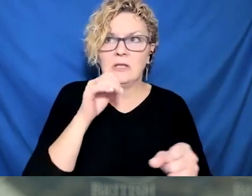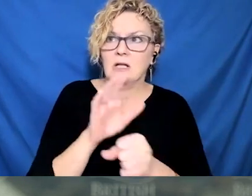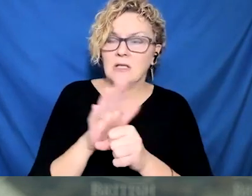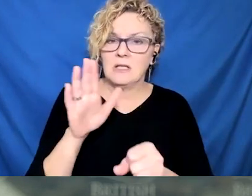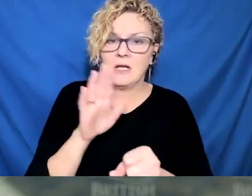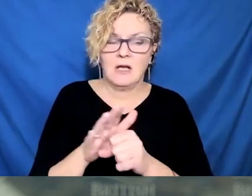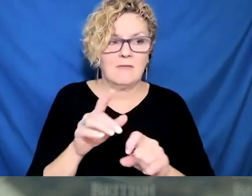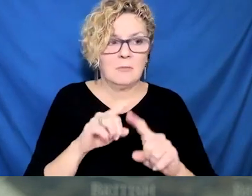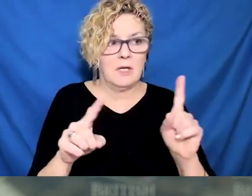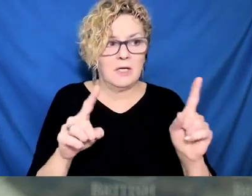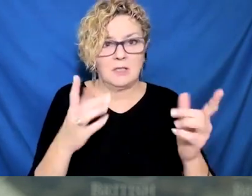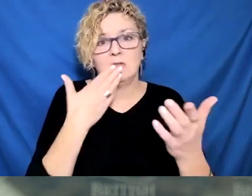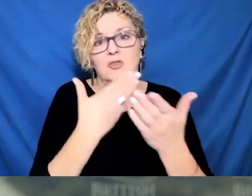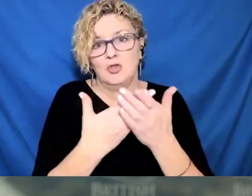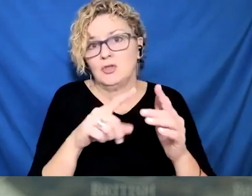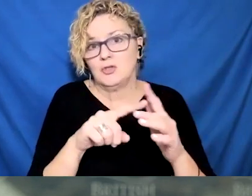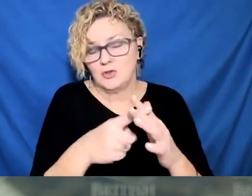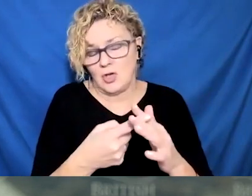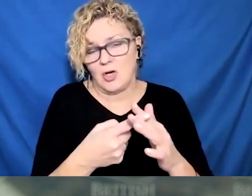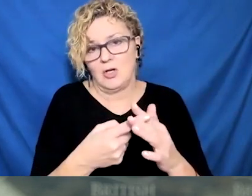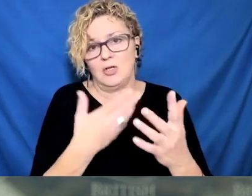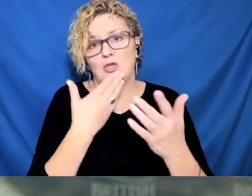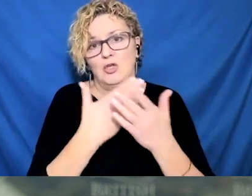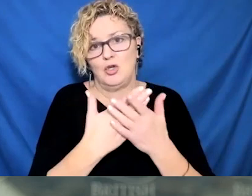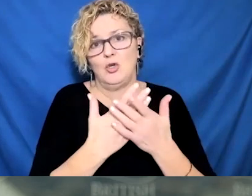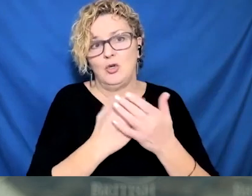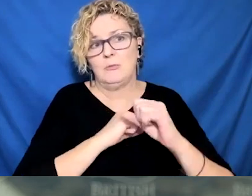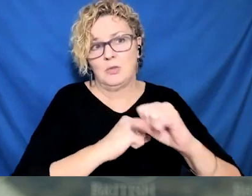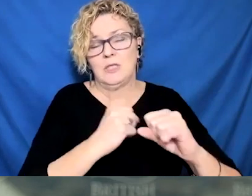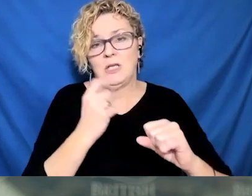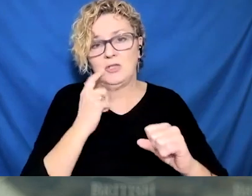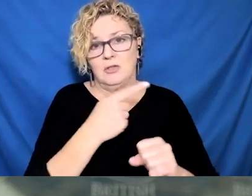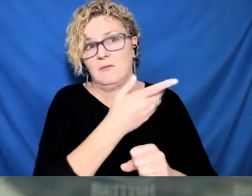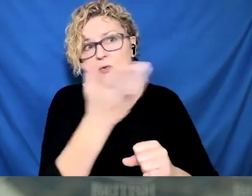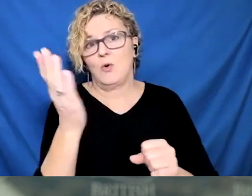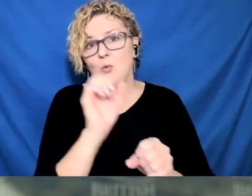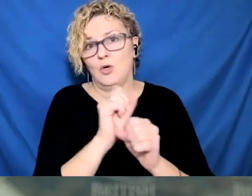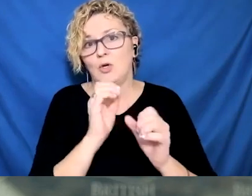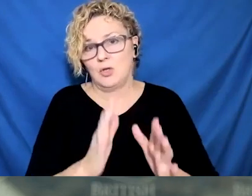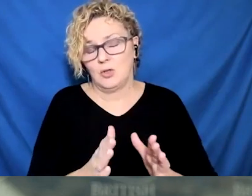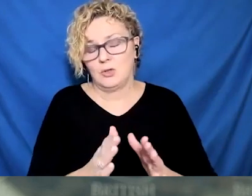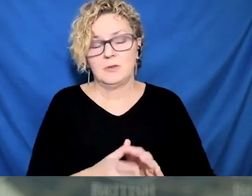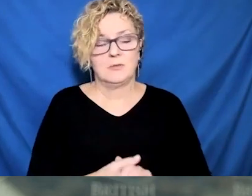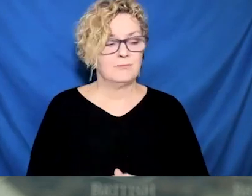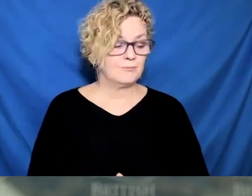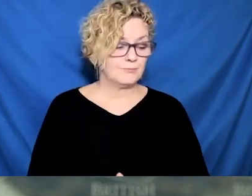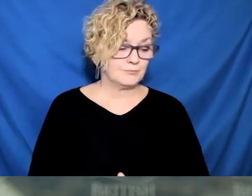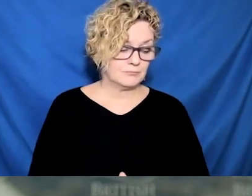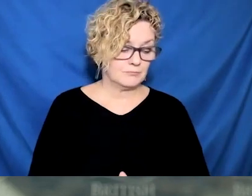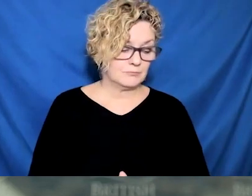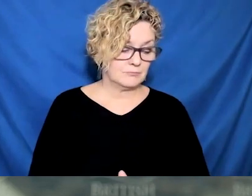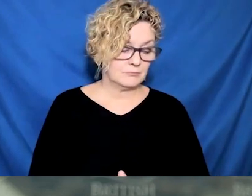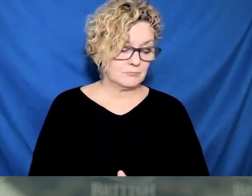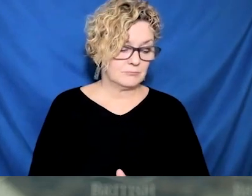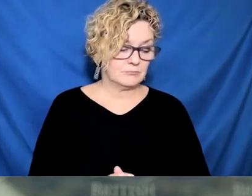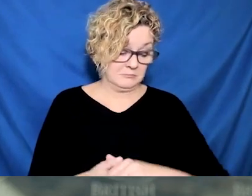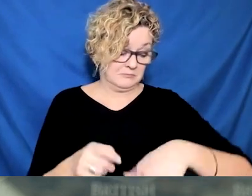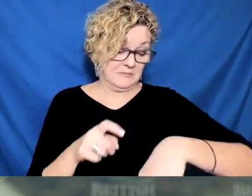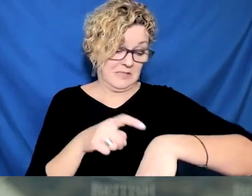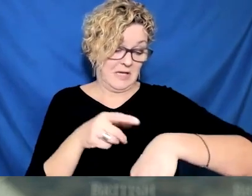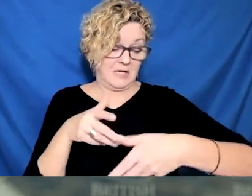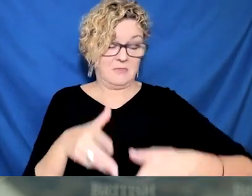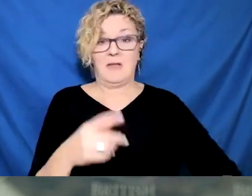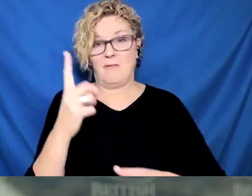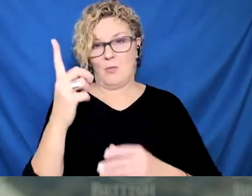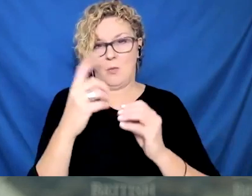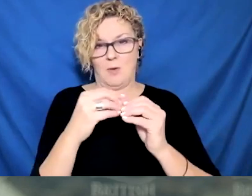Coastal, there are about 64-65% of infants who have received their first dose from 5 to